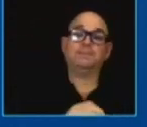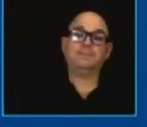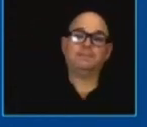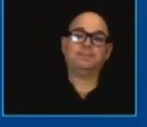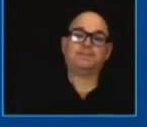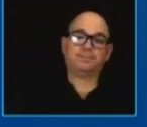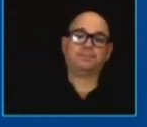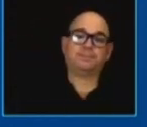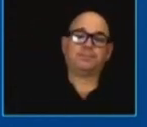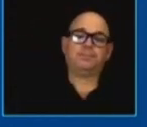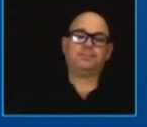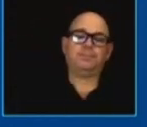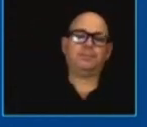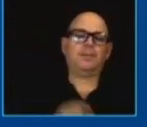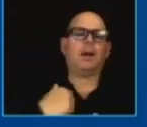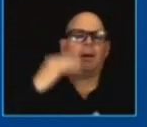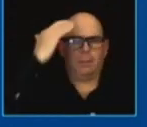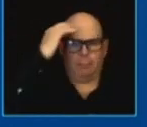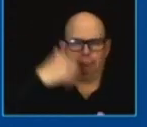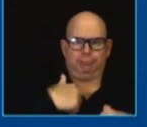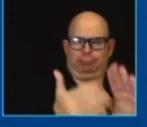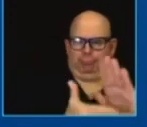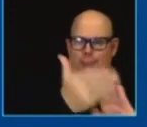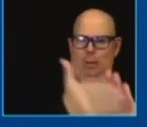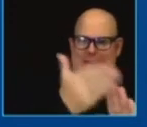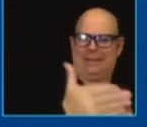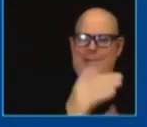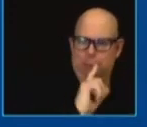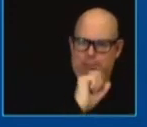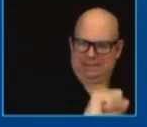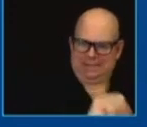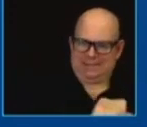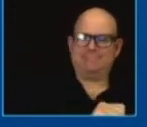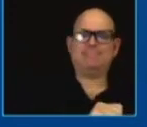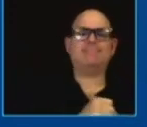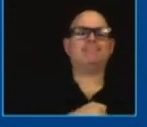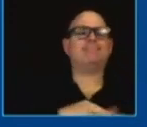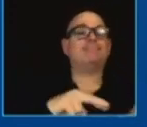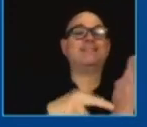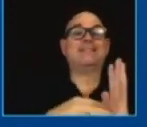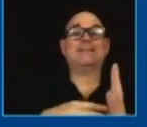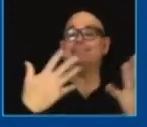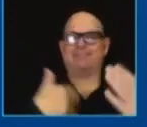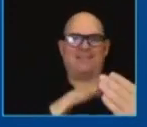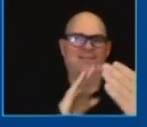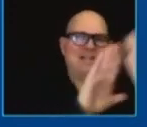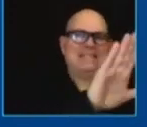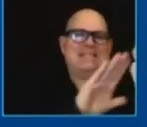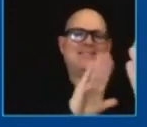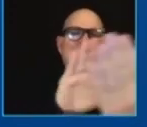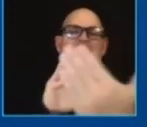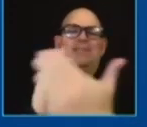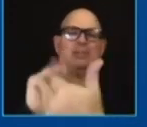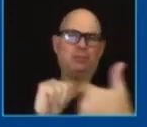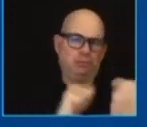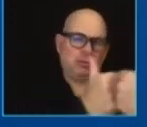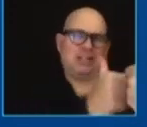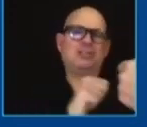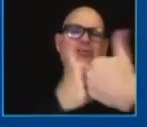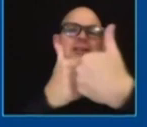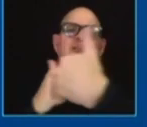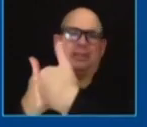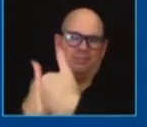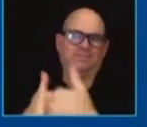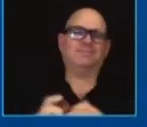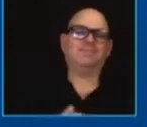for a fact and i've encountered it from last year you know there's a real a real